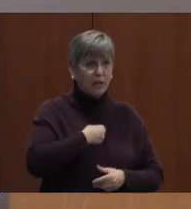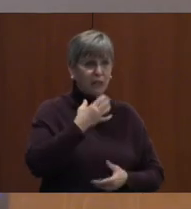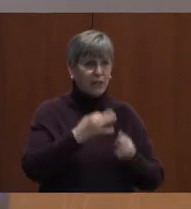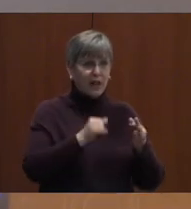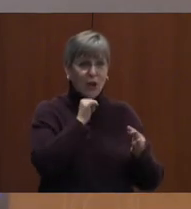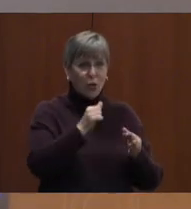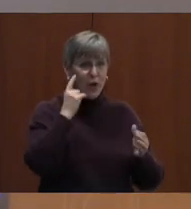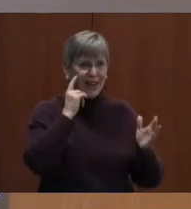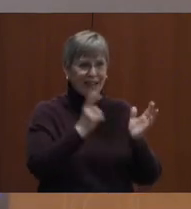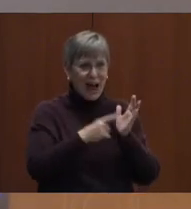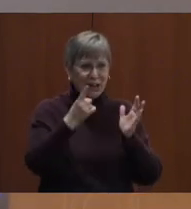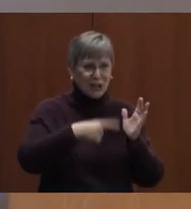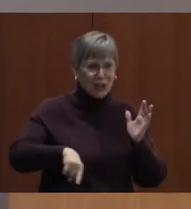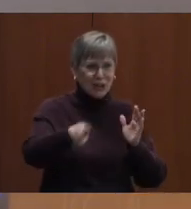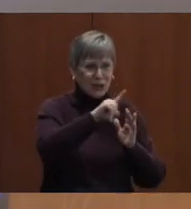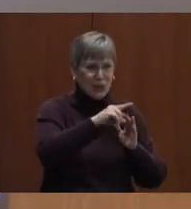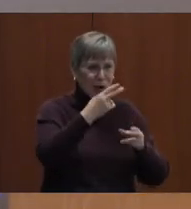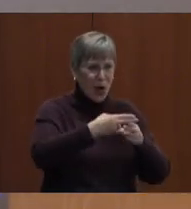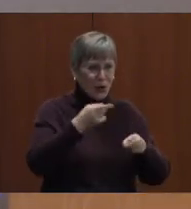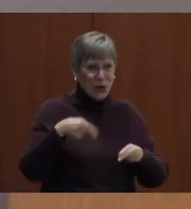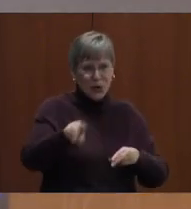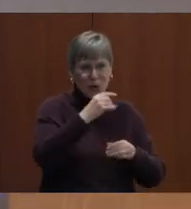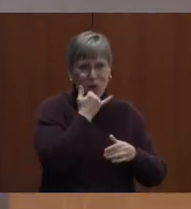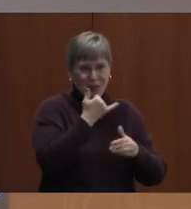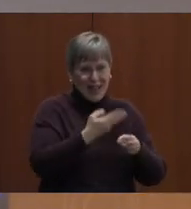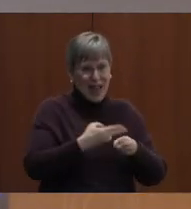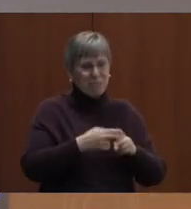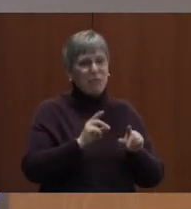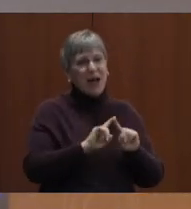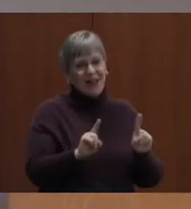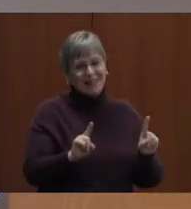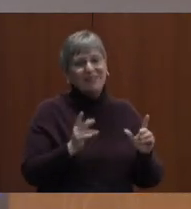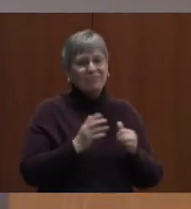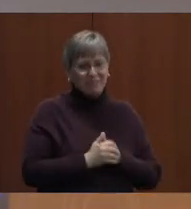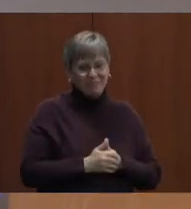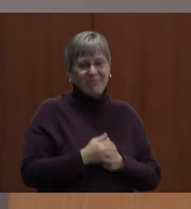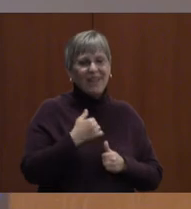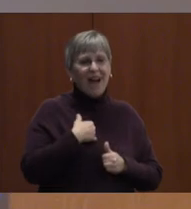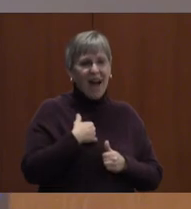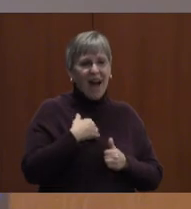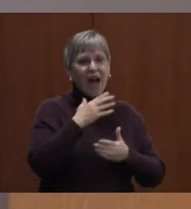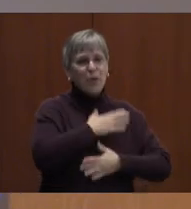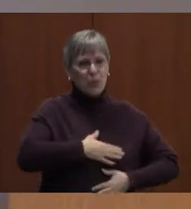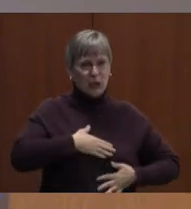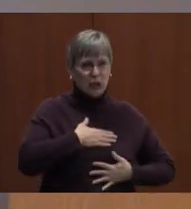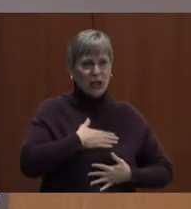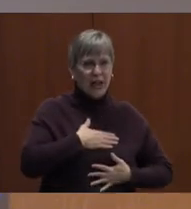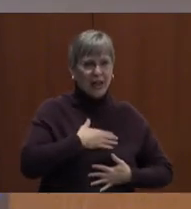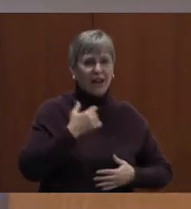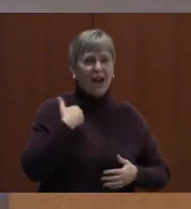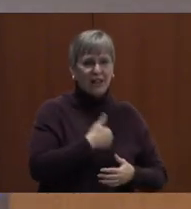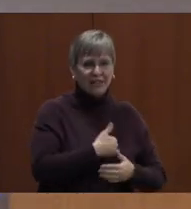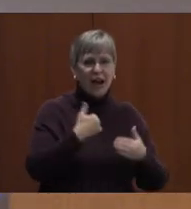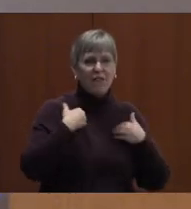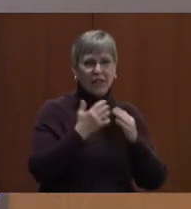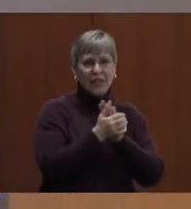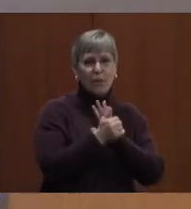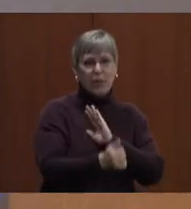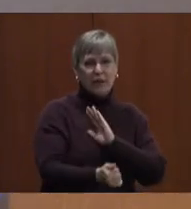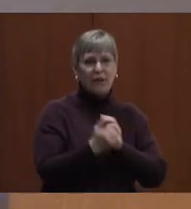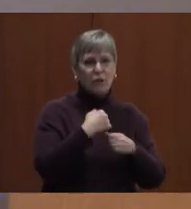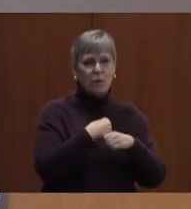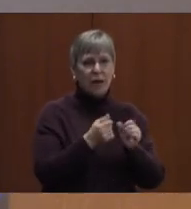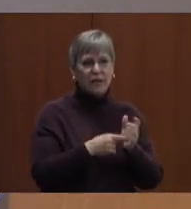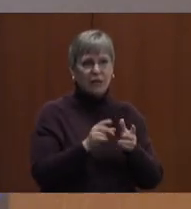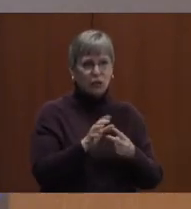don't recognize you or call you the wrong name or whatever. But I appreciate us having the ability to make